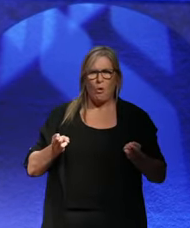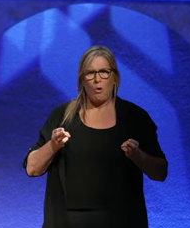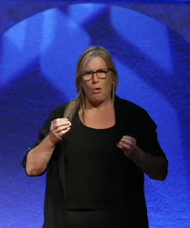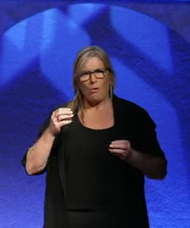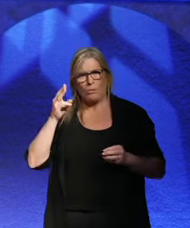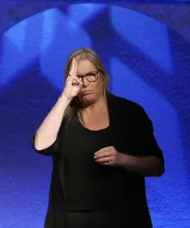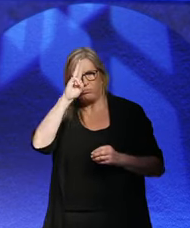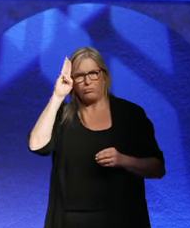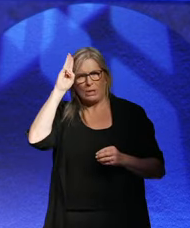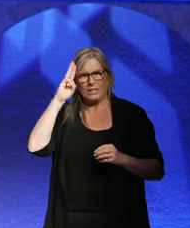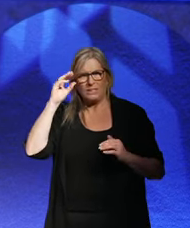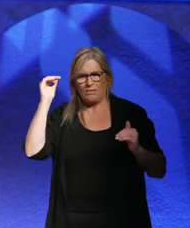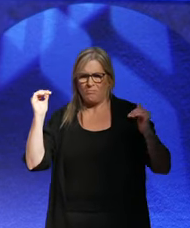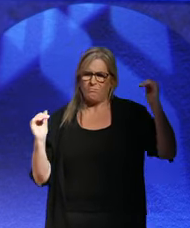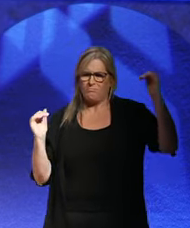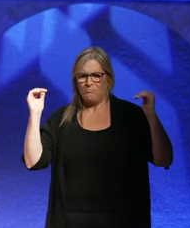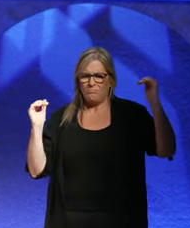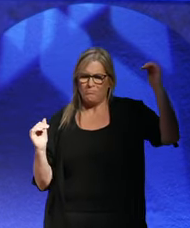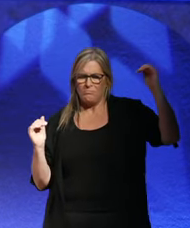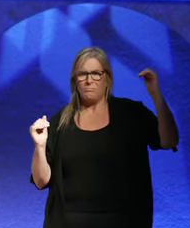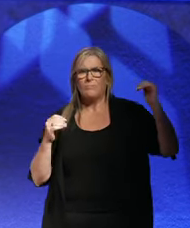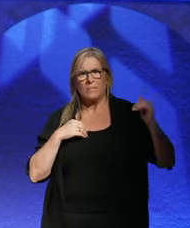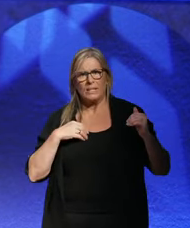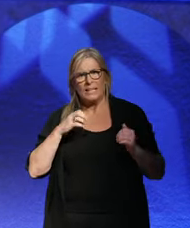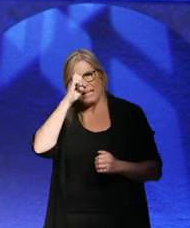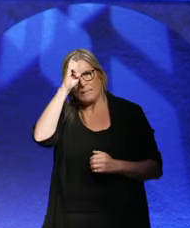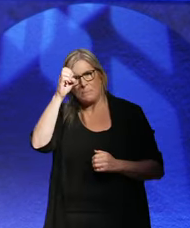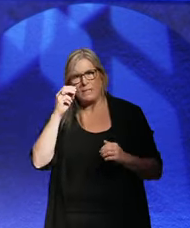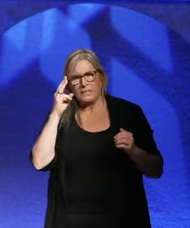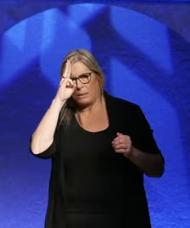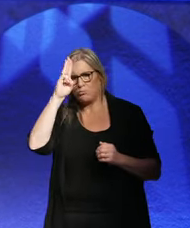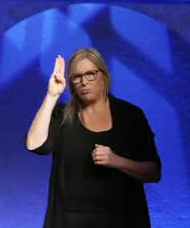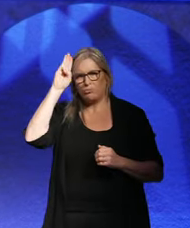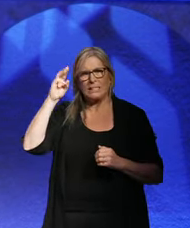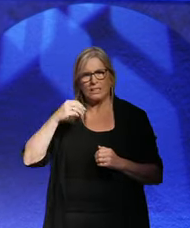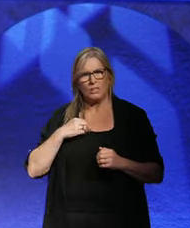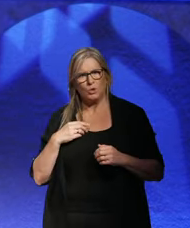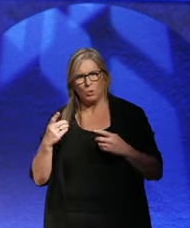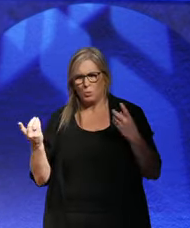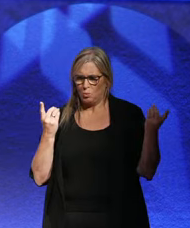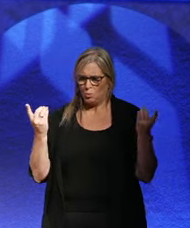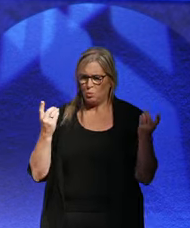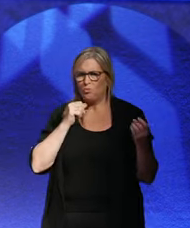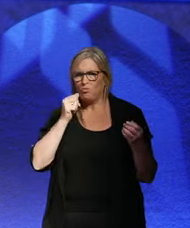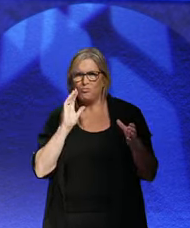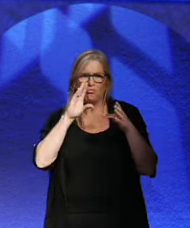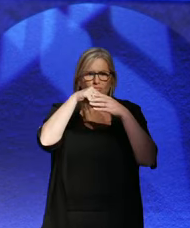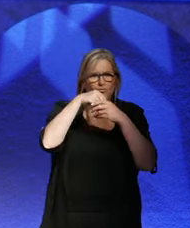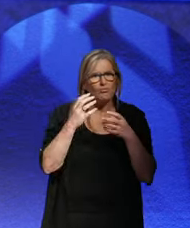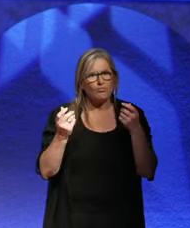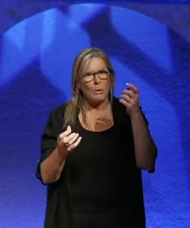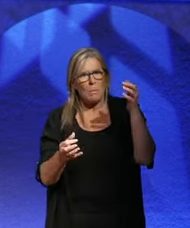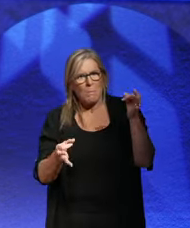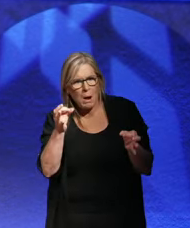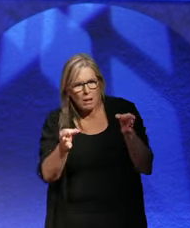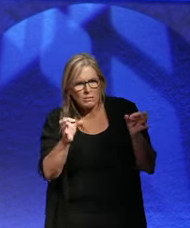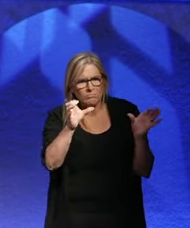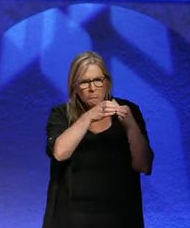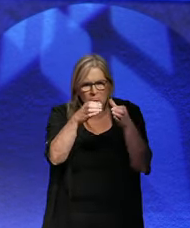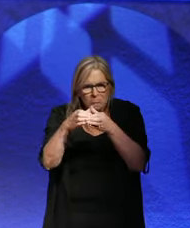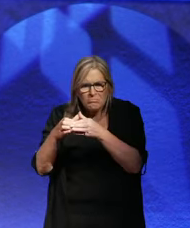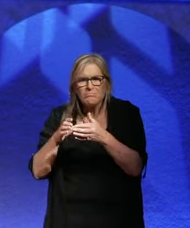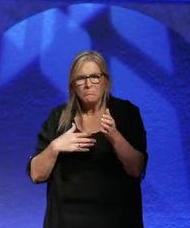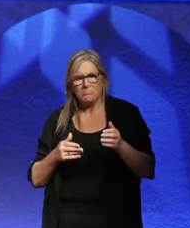And he expected the President to perform duties in a non-partisan manner. But in certain circumstances, the Constitution